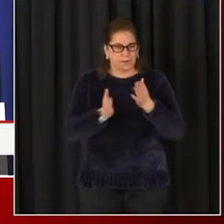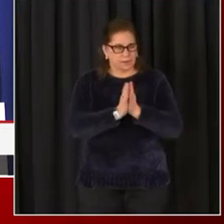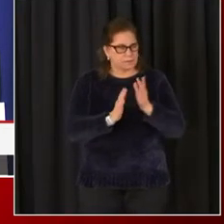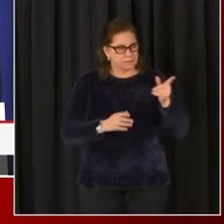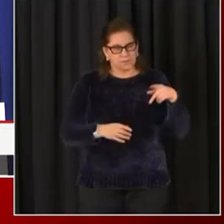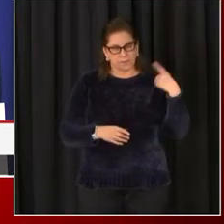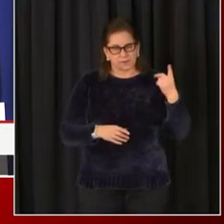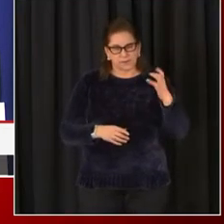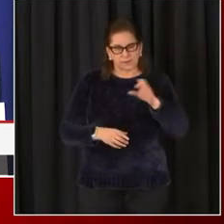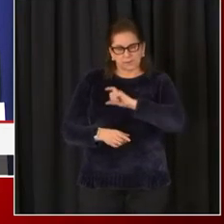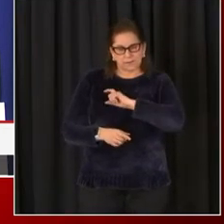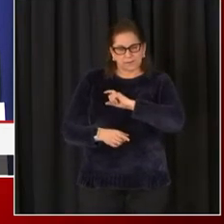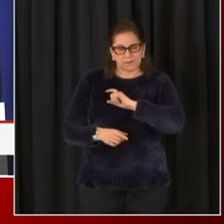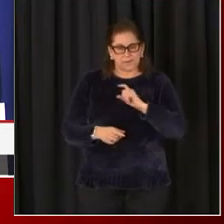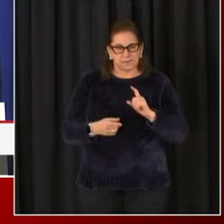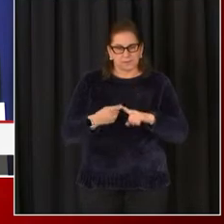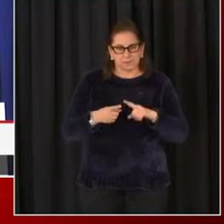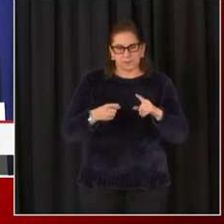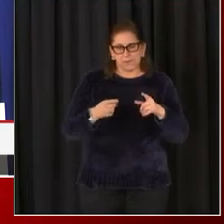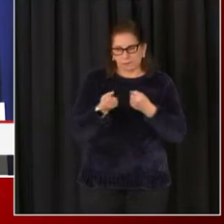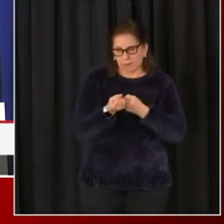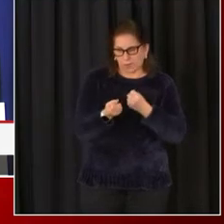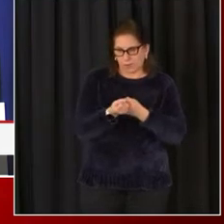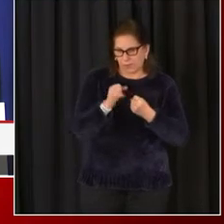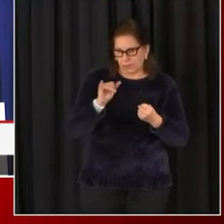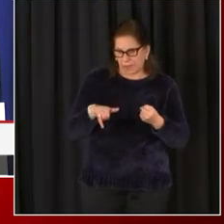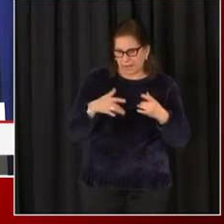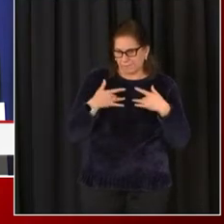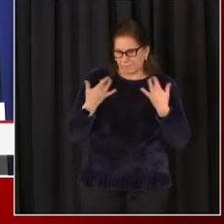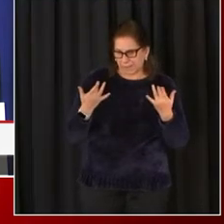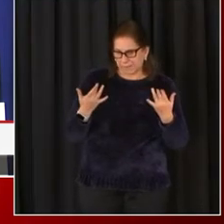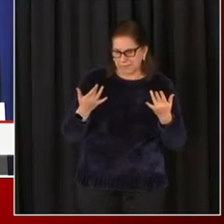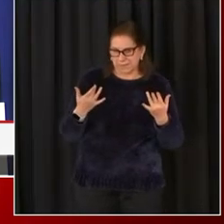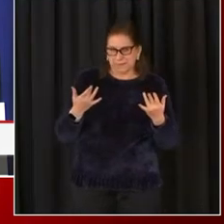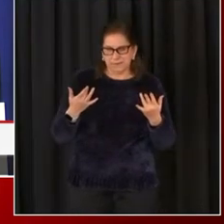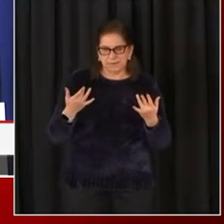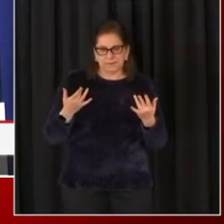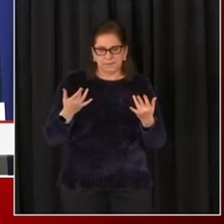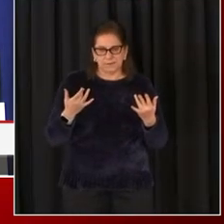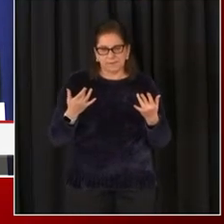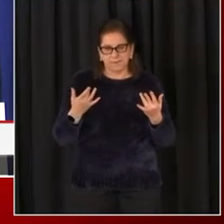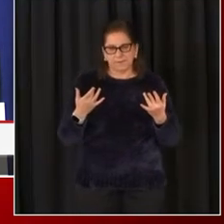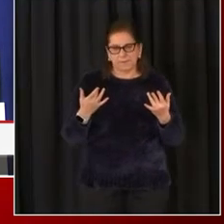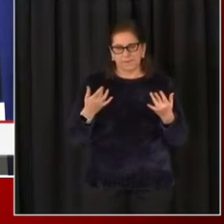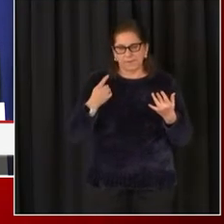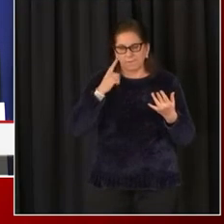support with traffic management and crowd control through January 30th.